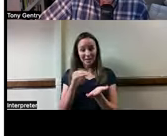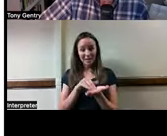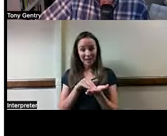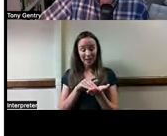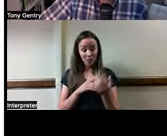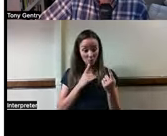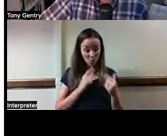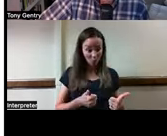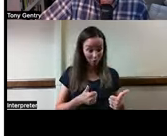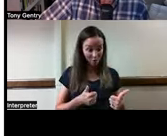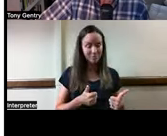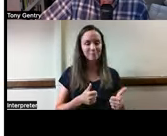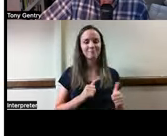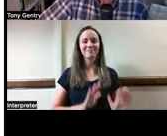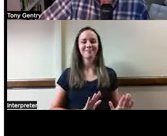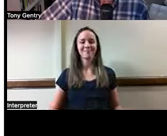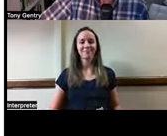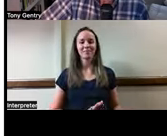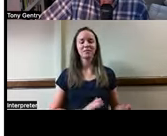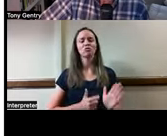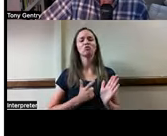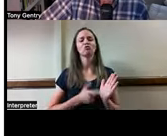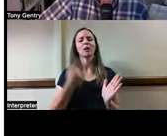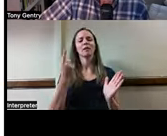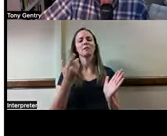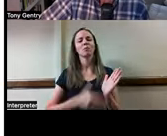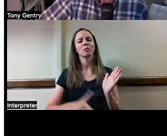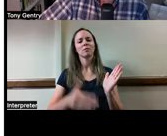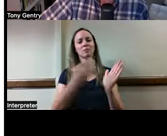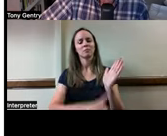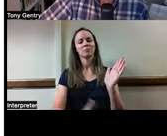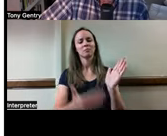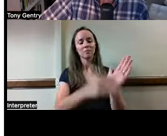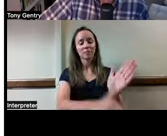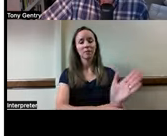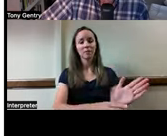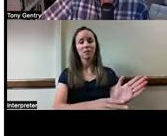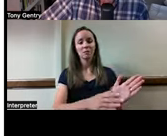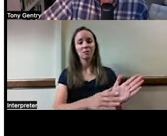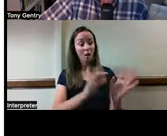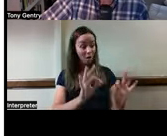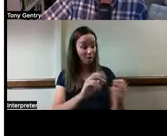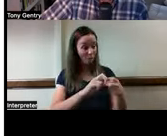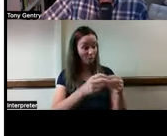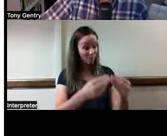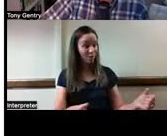works, great. Check in from time to time to make sure it's still working. You solve that problem and let's move on with life. If it doesn't work,